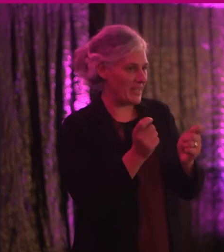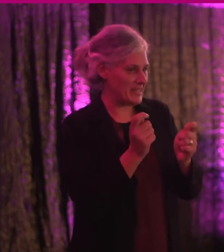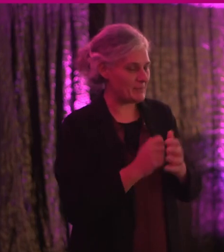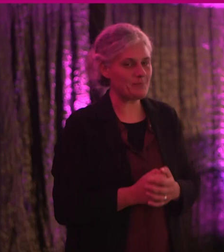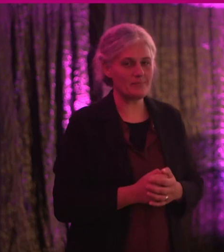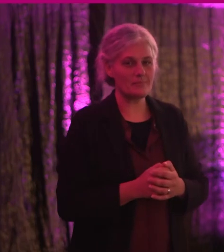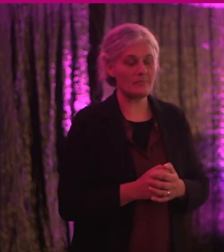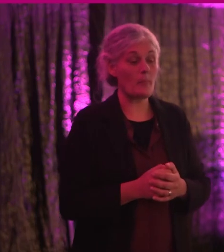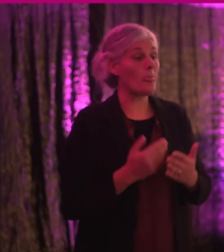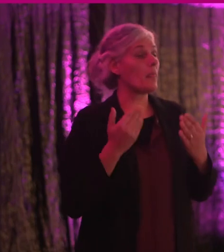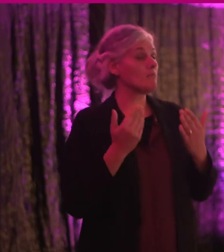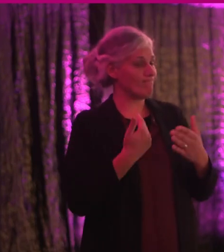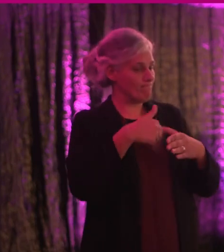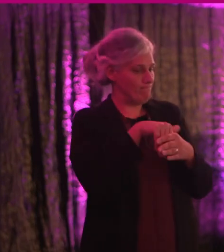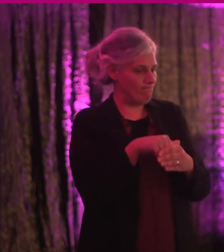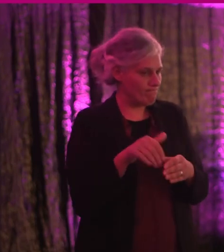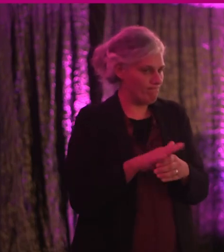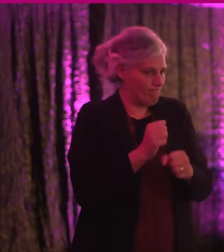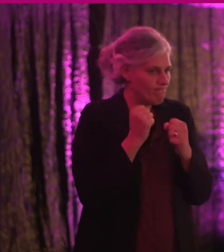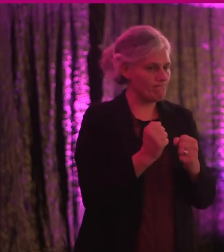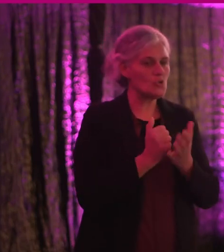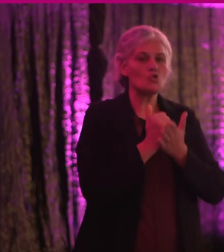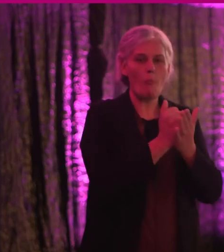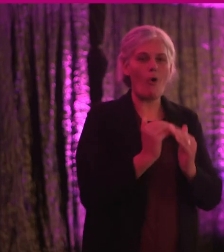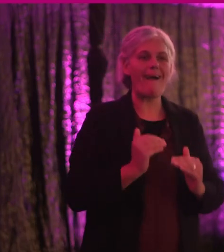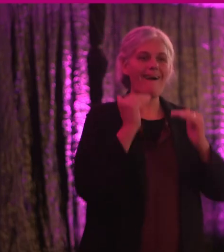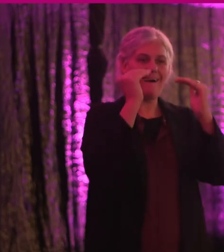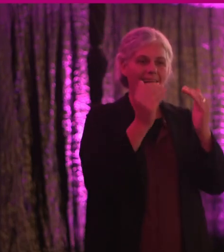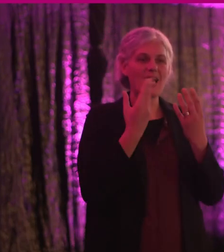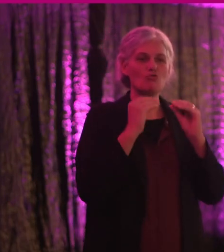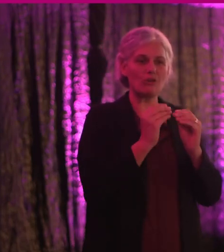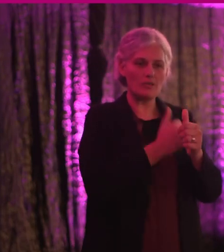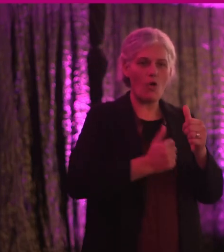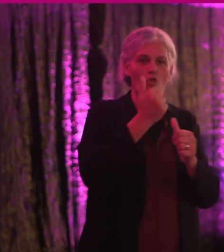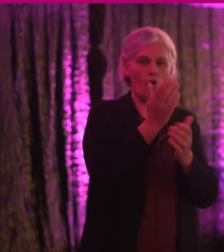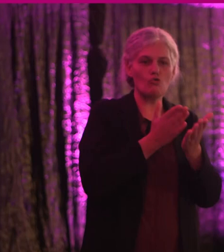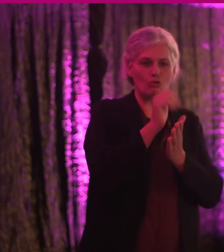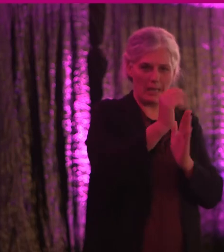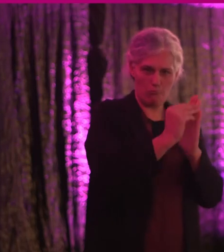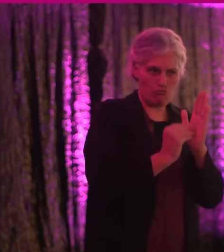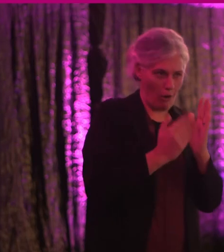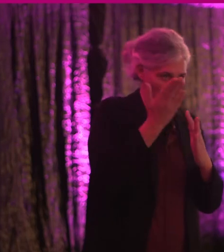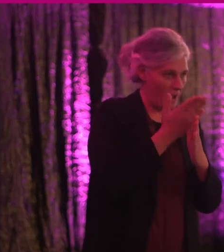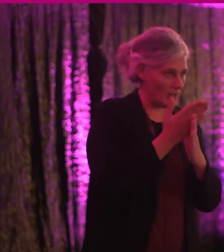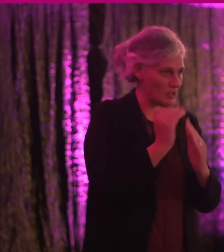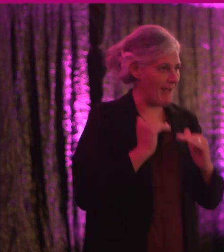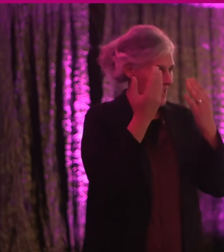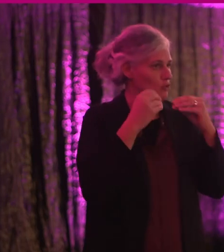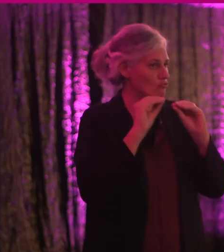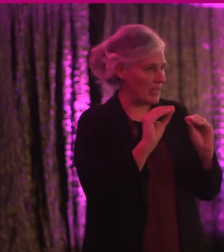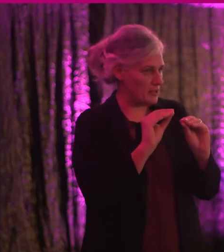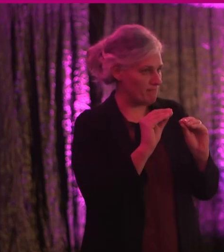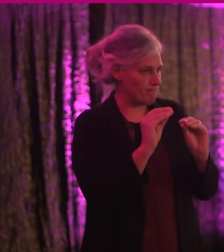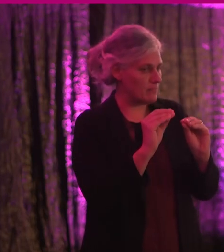We are currently engaged with supporting the Higher Education Authority to roll out their programme for access to higher education,